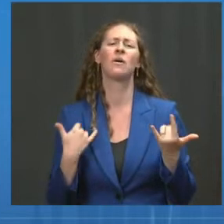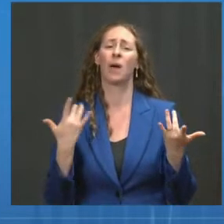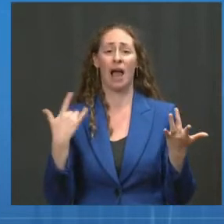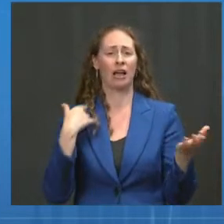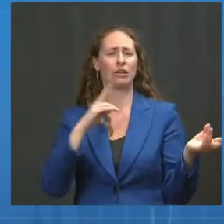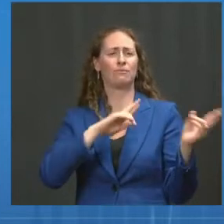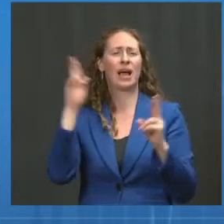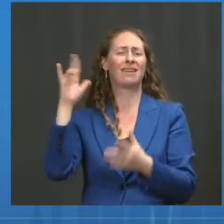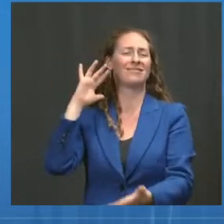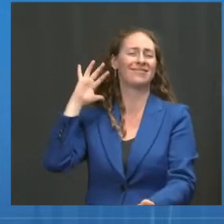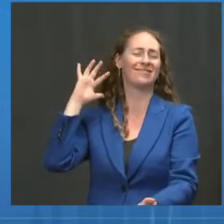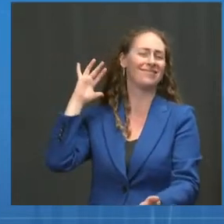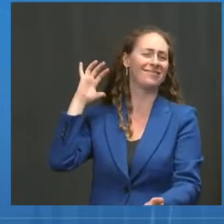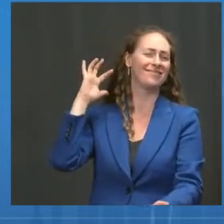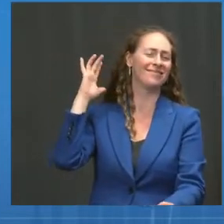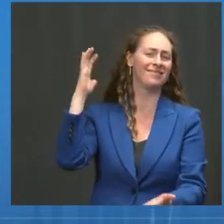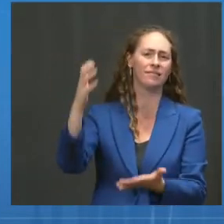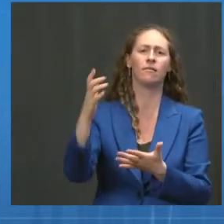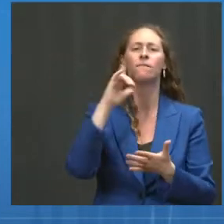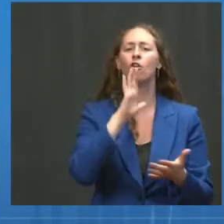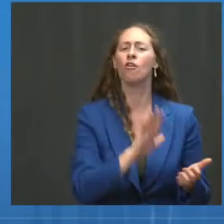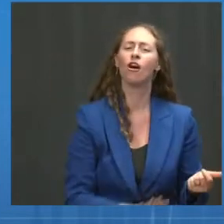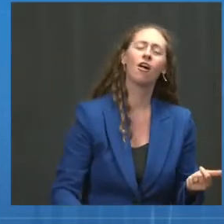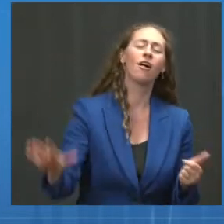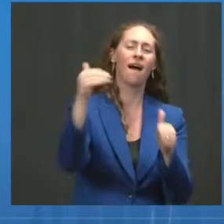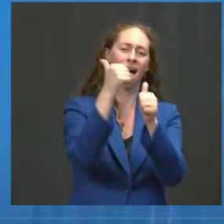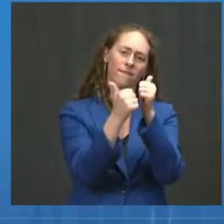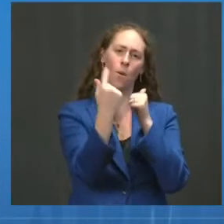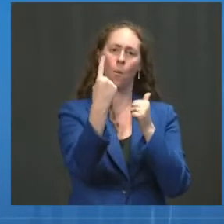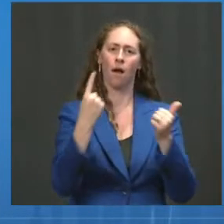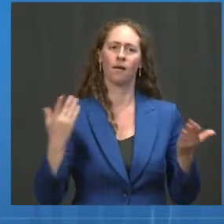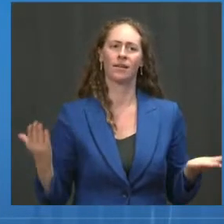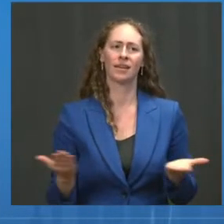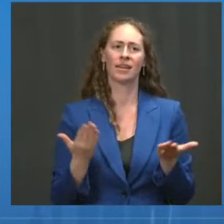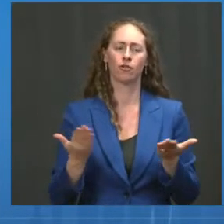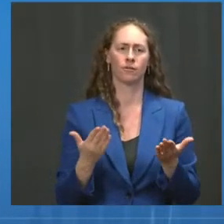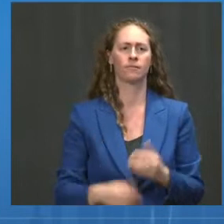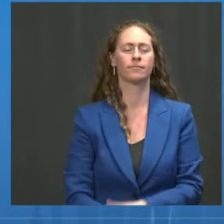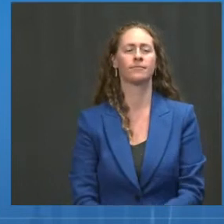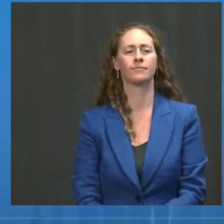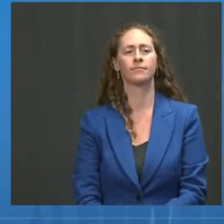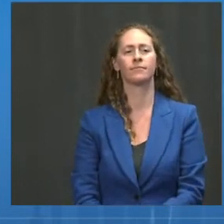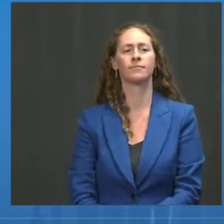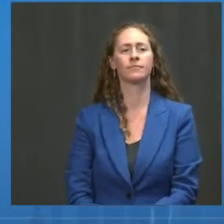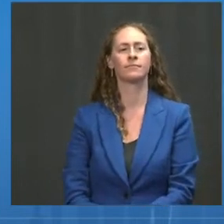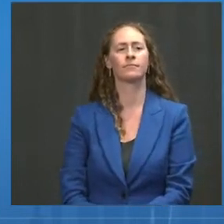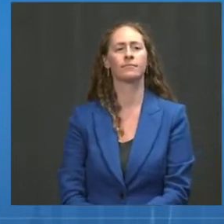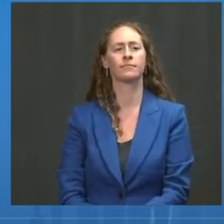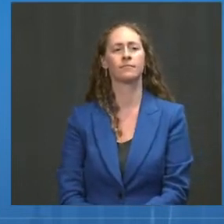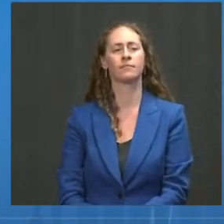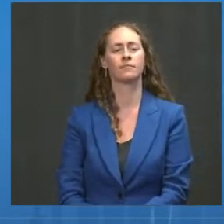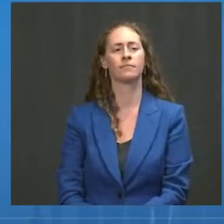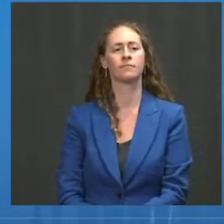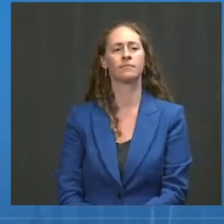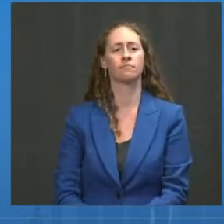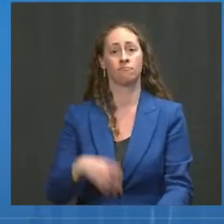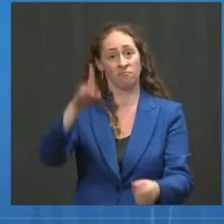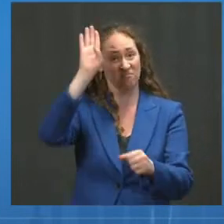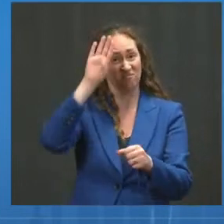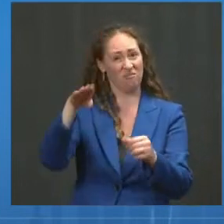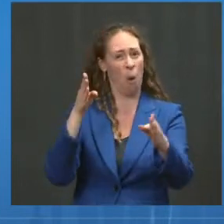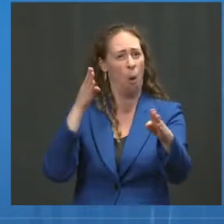for every American, and you'll be able to get a booster at roughly 80,000 places across the country,